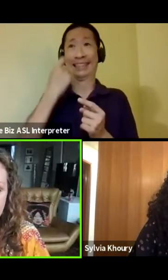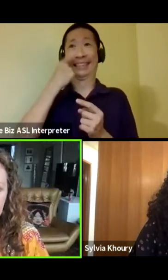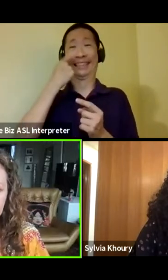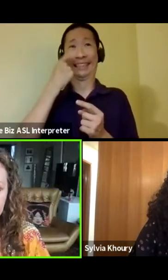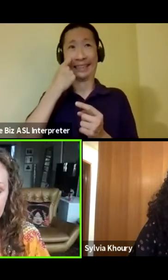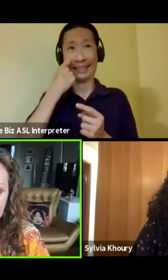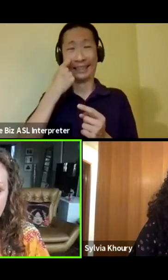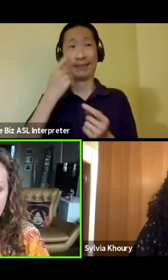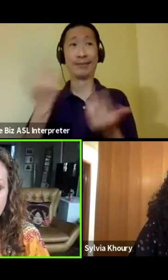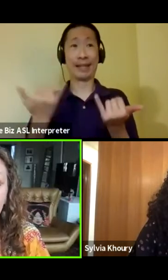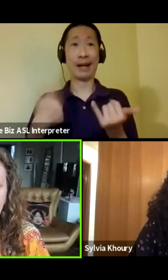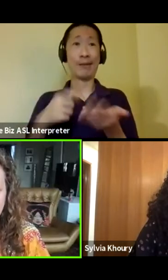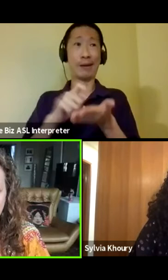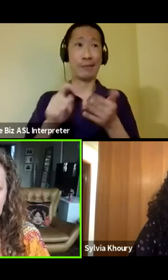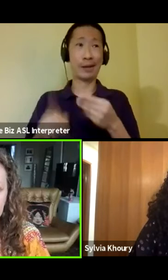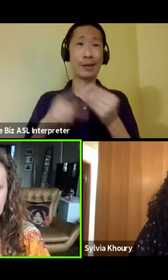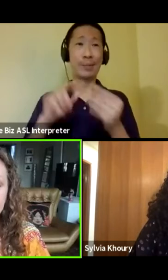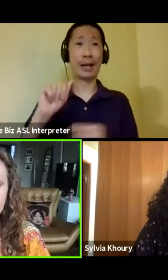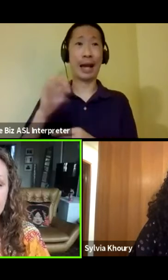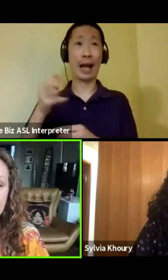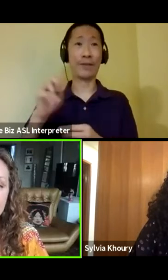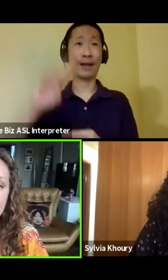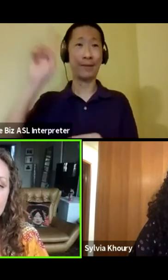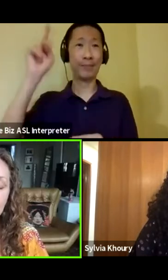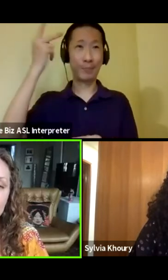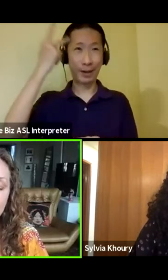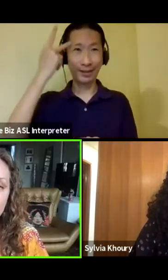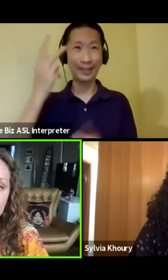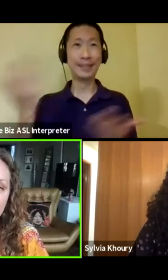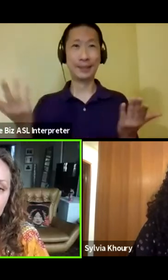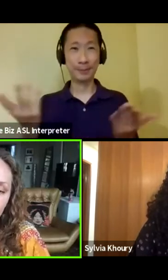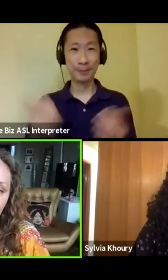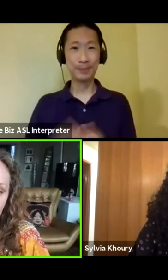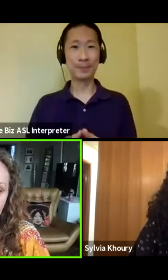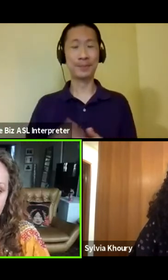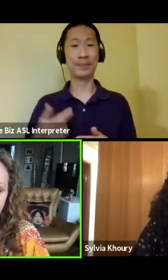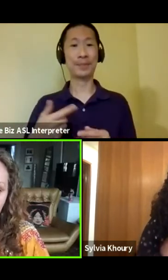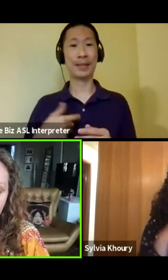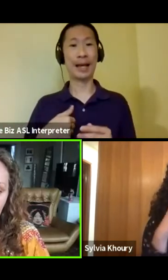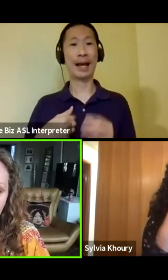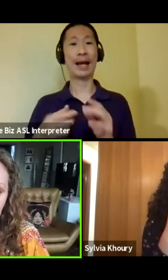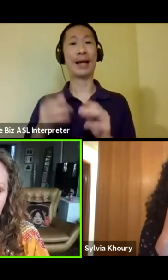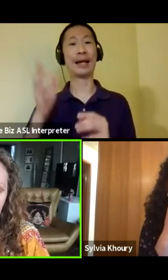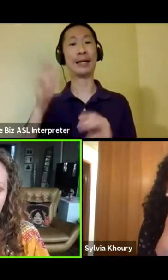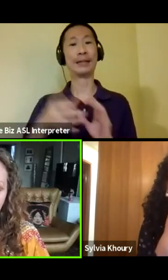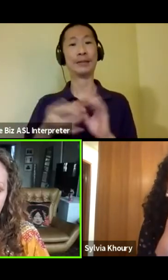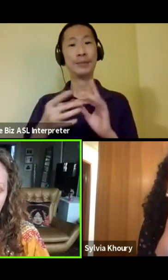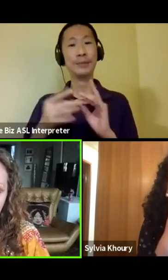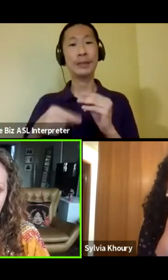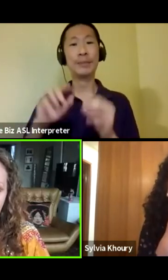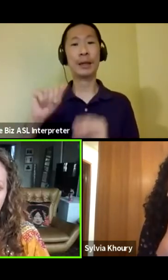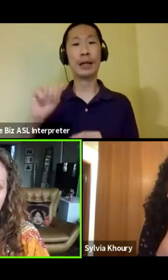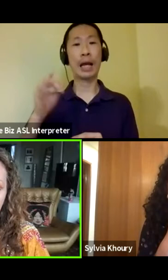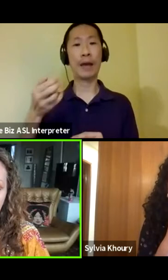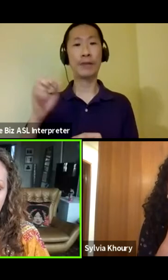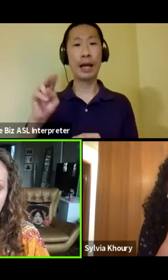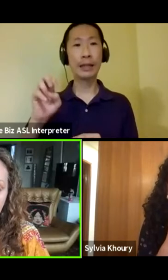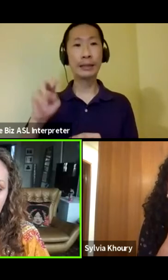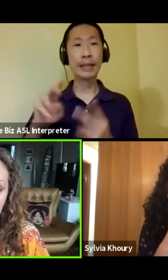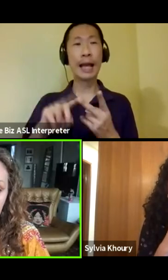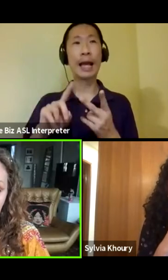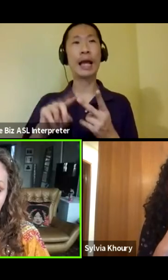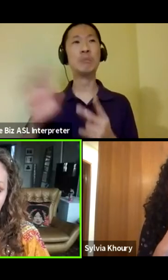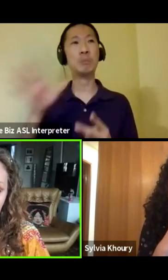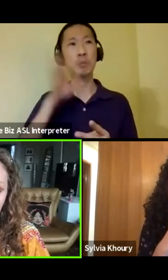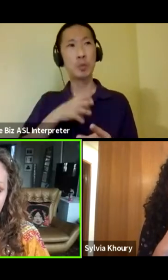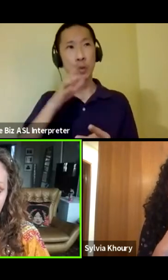write about is uh afghan politics um and i speak about afghanistan afghan women um